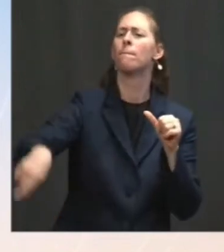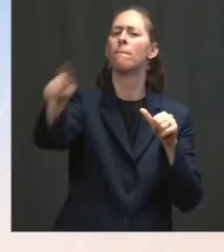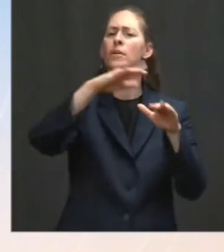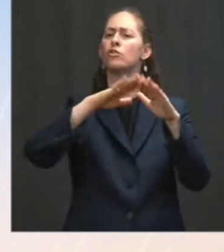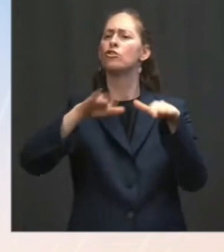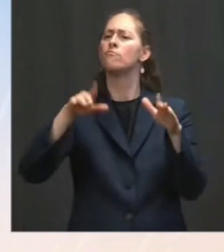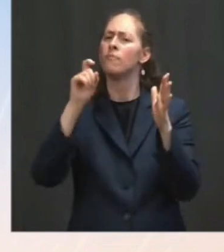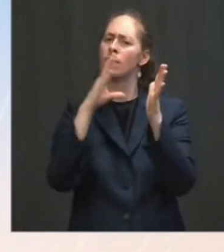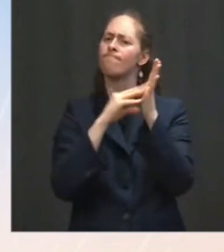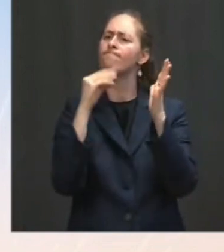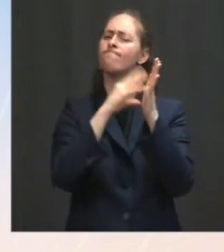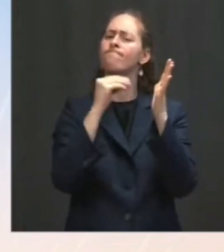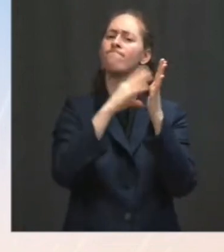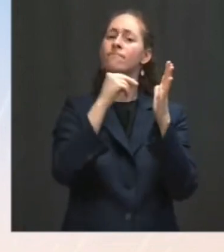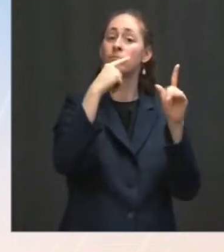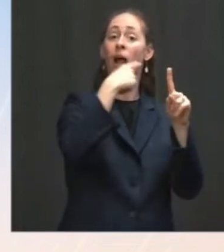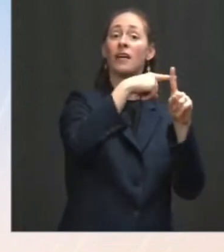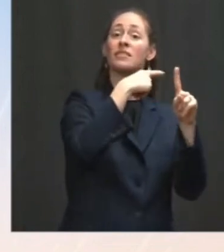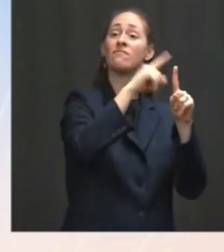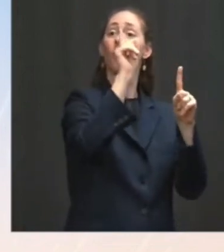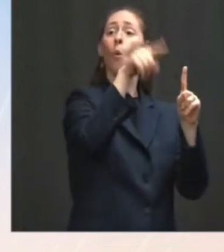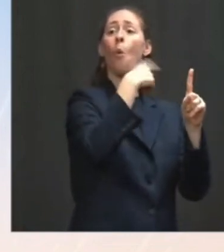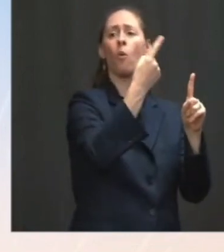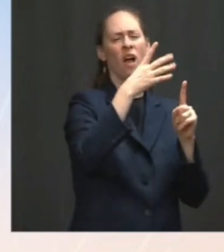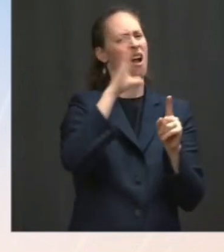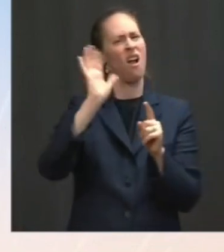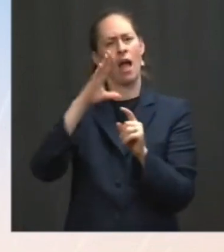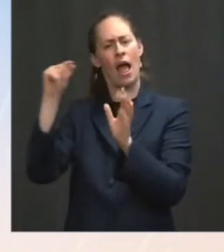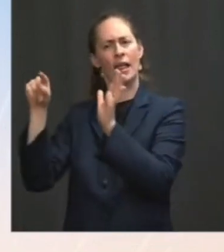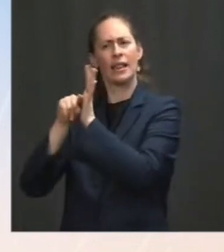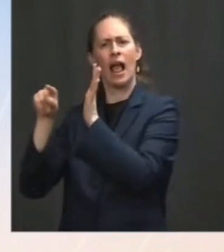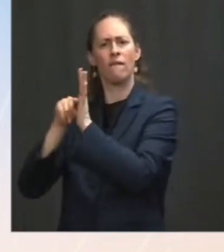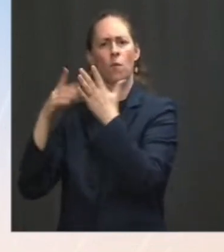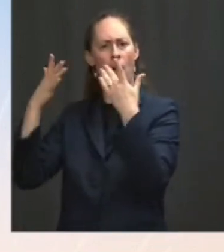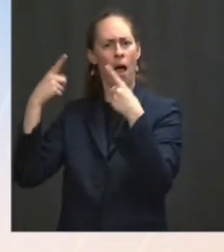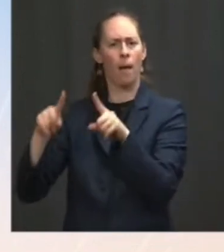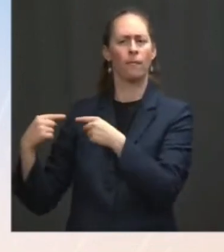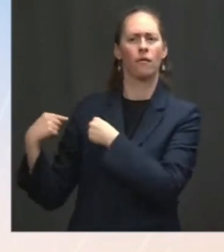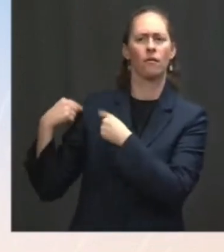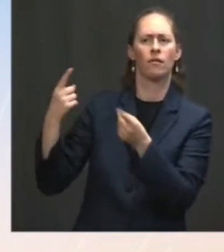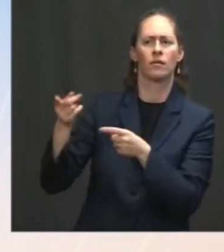our history. And that's part of what we're talking about here, even as it's become politically charged. Thank you, Jen. Thank you. Go ahead.